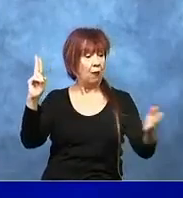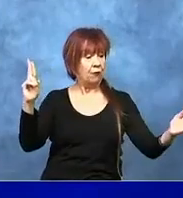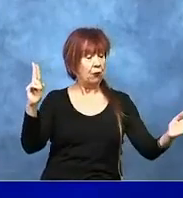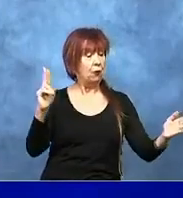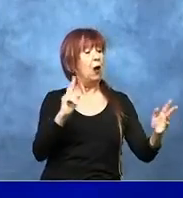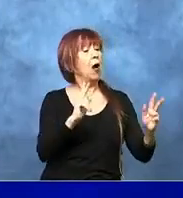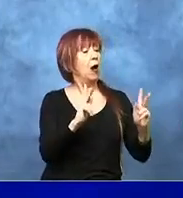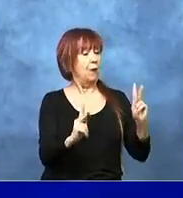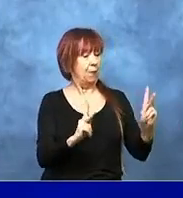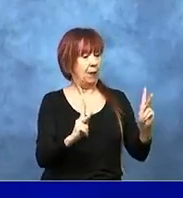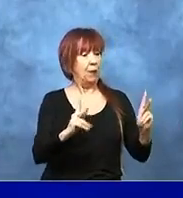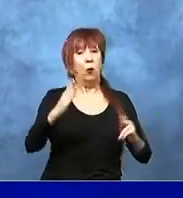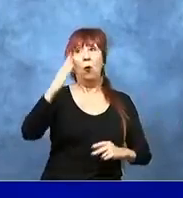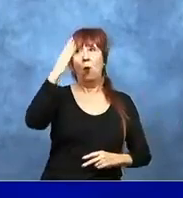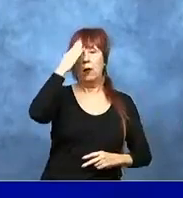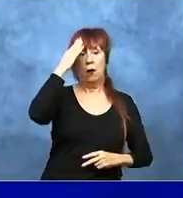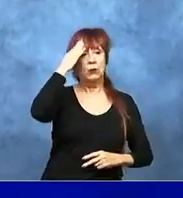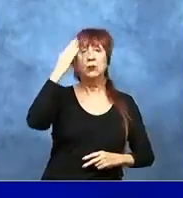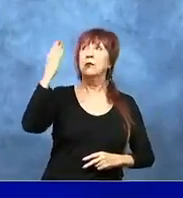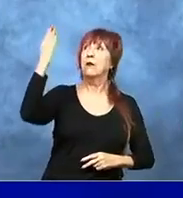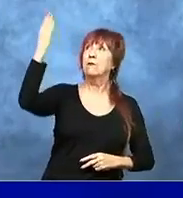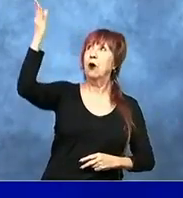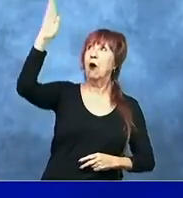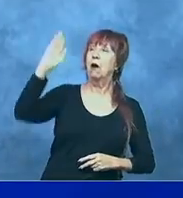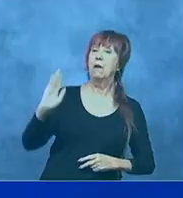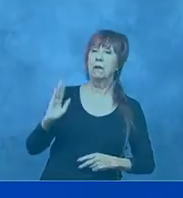are the ones who are conscious of God.